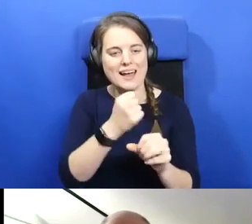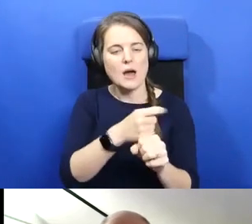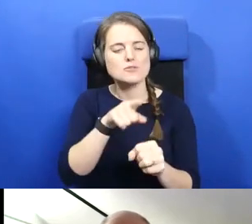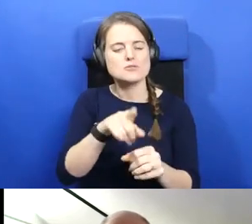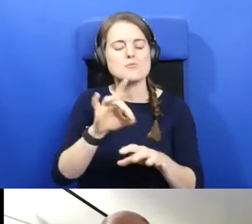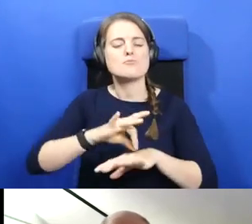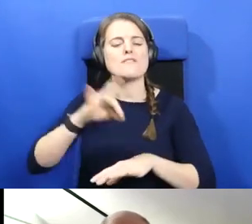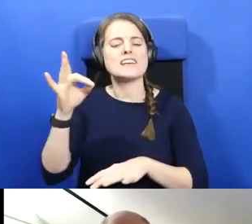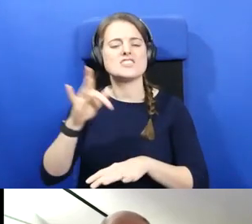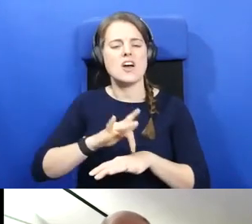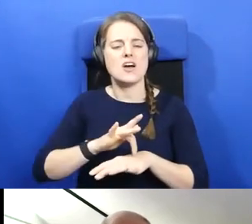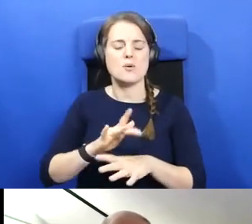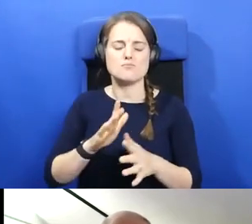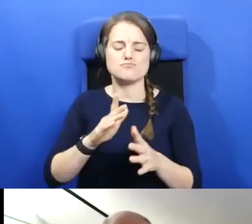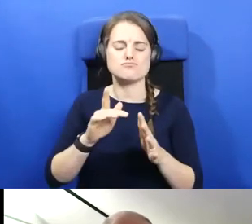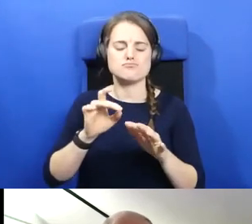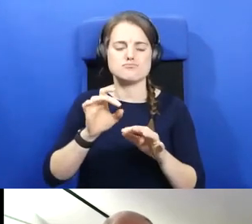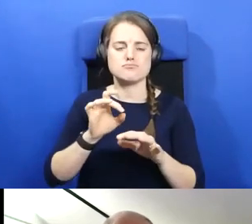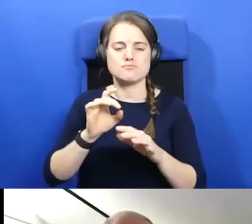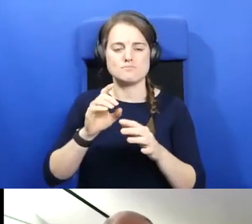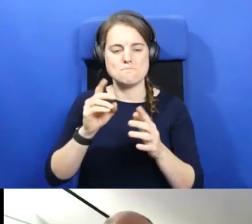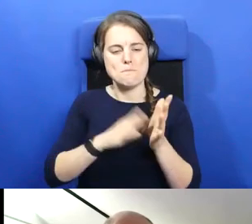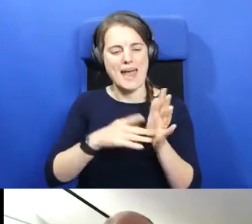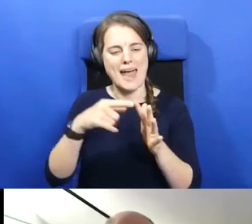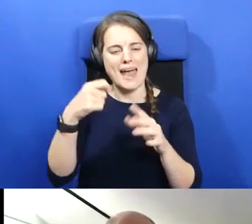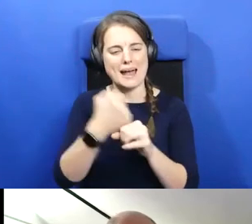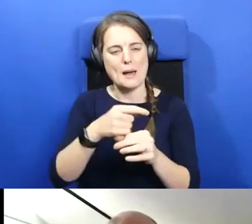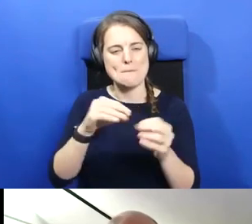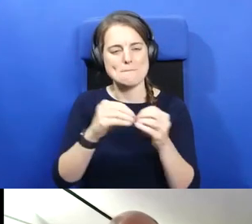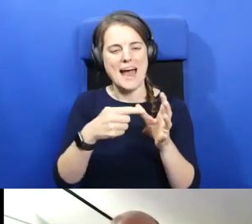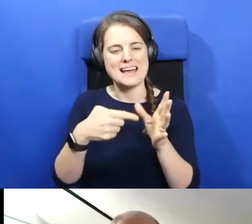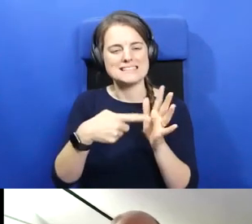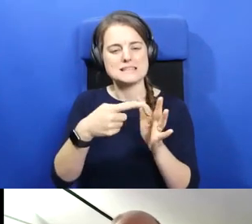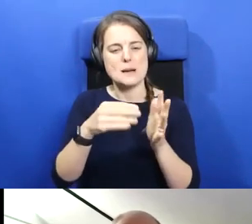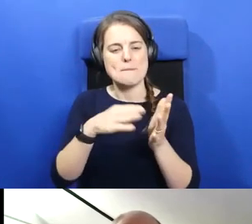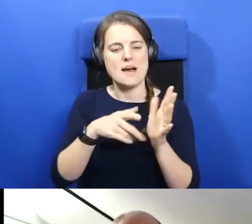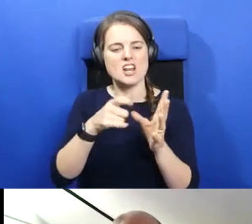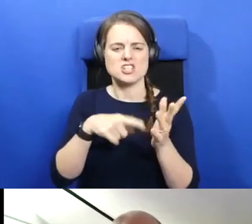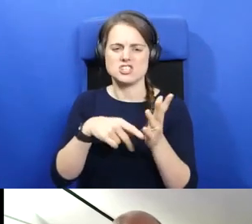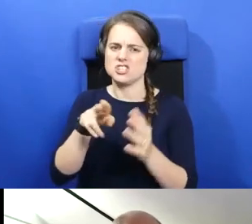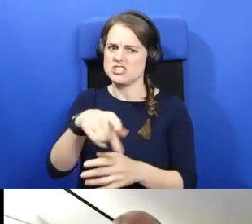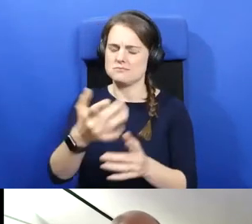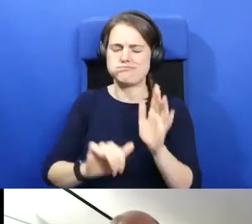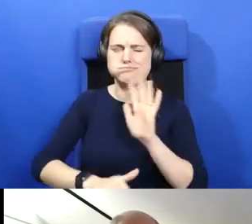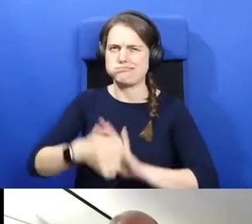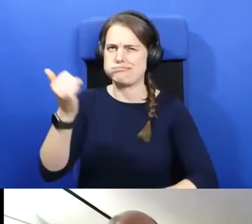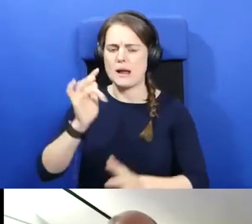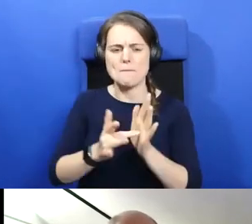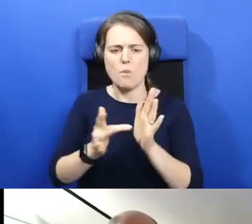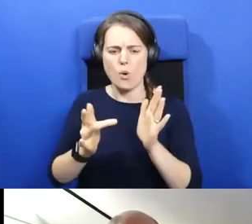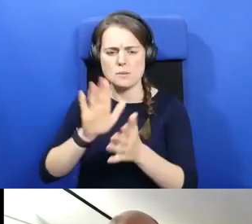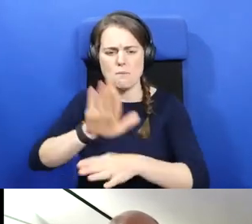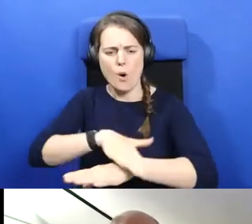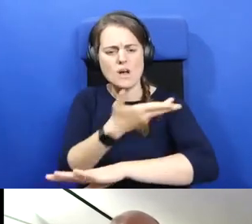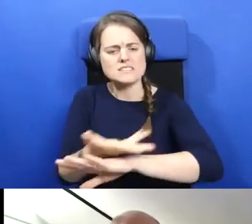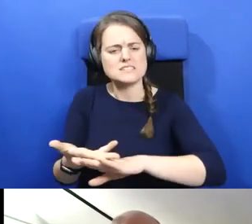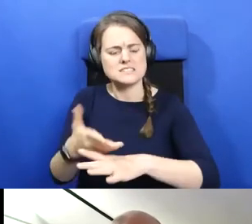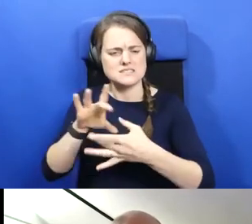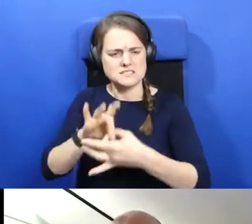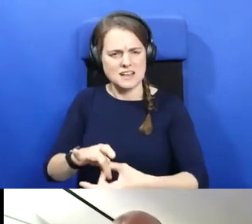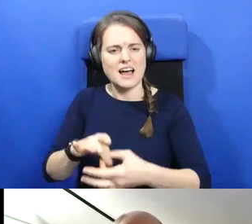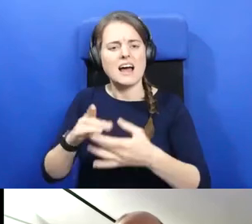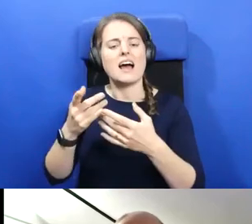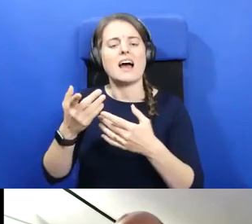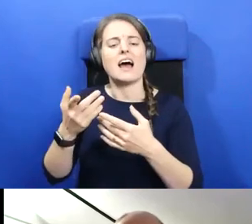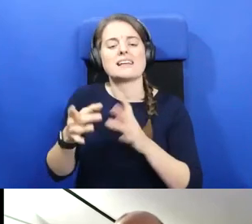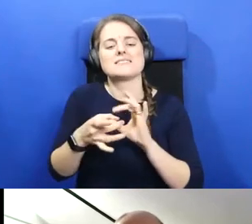Meg is one of the most important poets in Gaelic na Halaban. And a lecture in Sawalmour Oostig on the